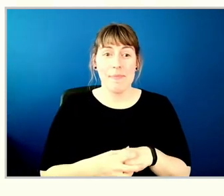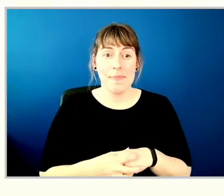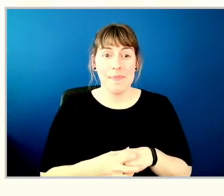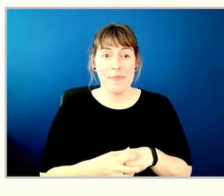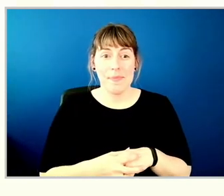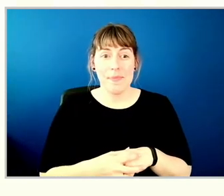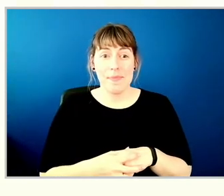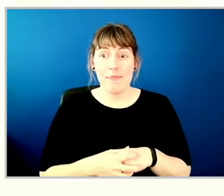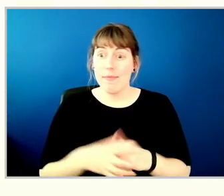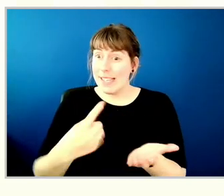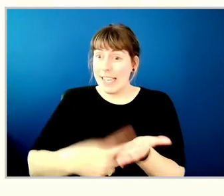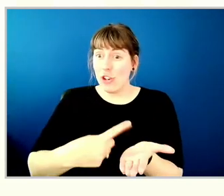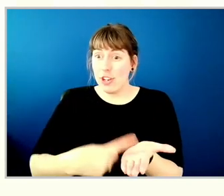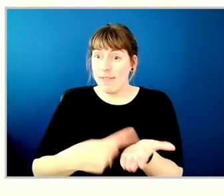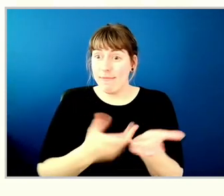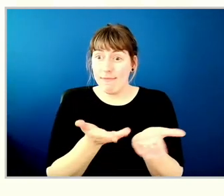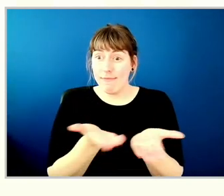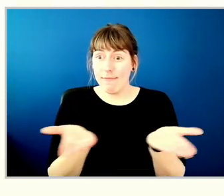is there discussion